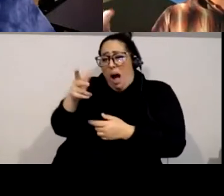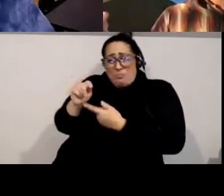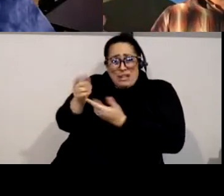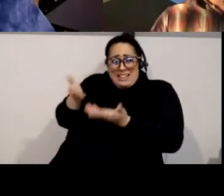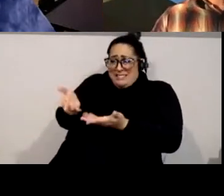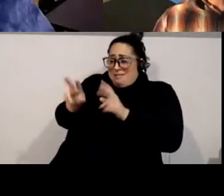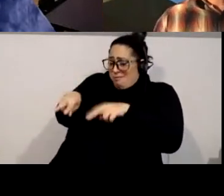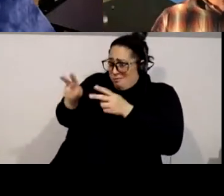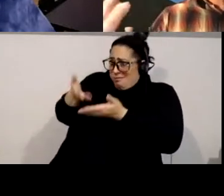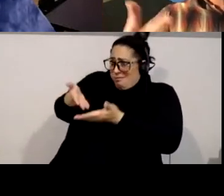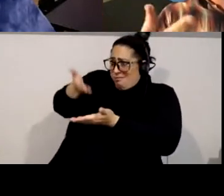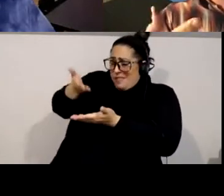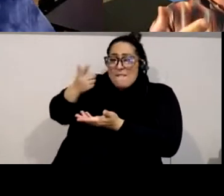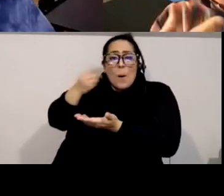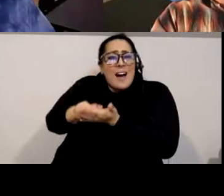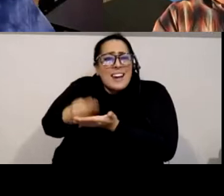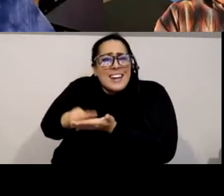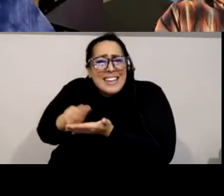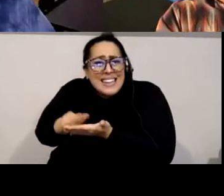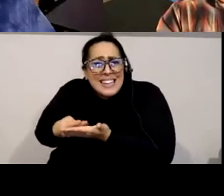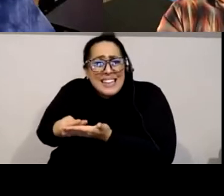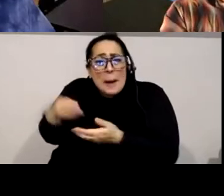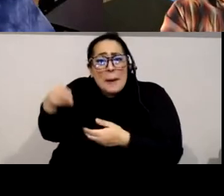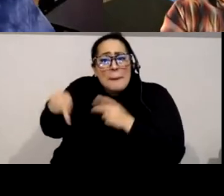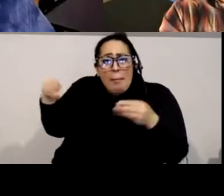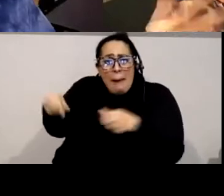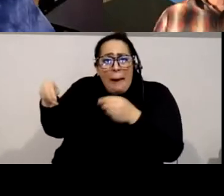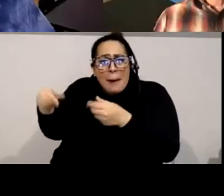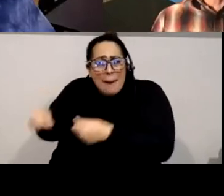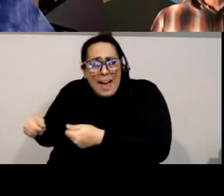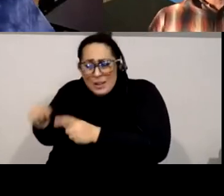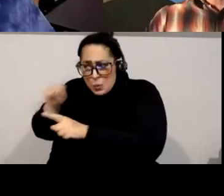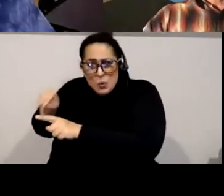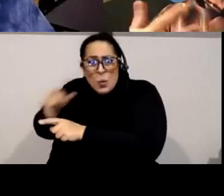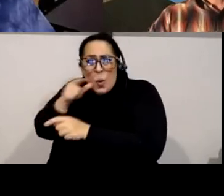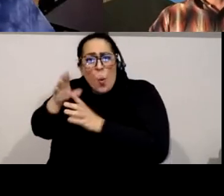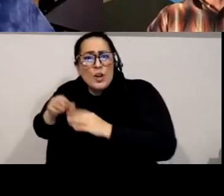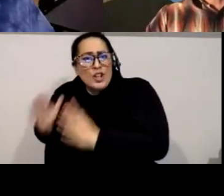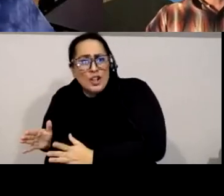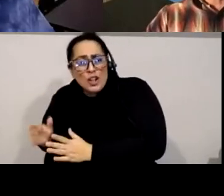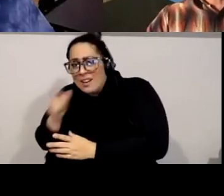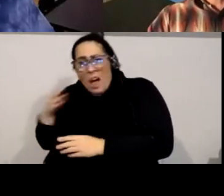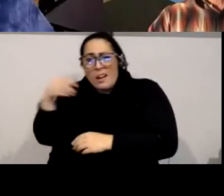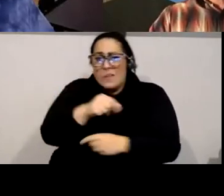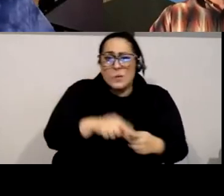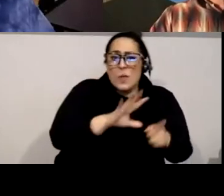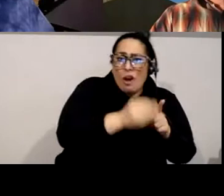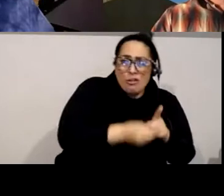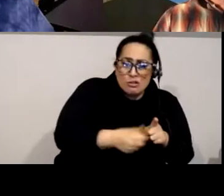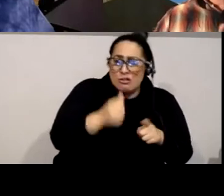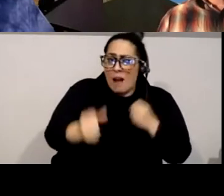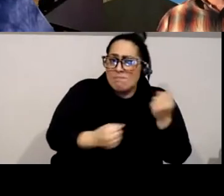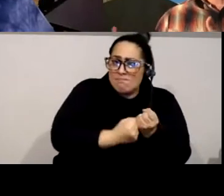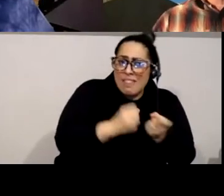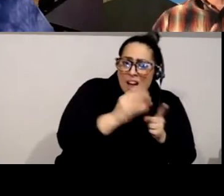all all the meaning that it had in that and then when it travels it lives in a new context and